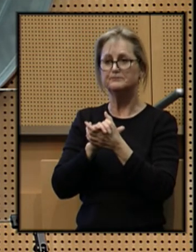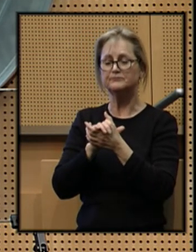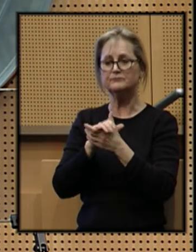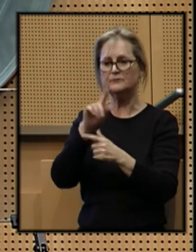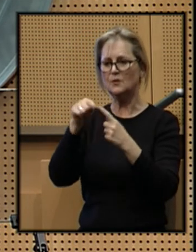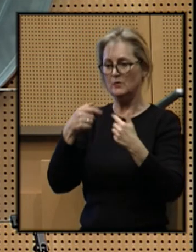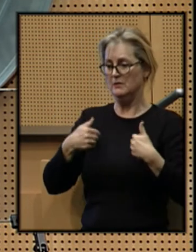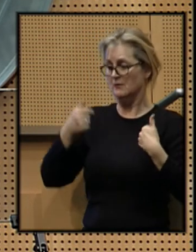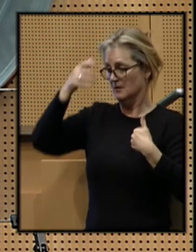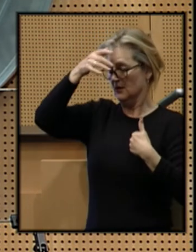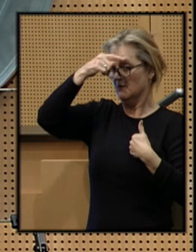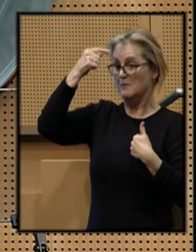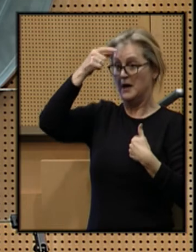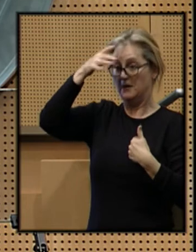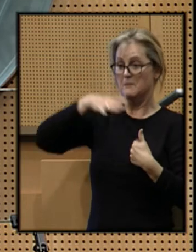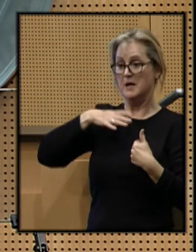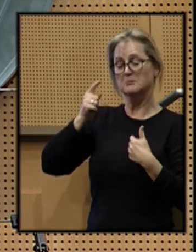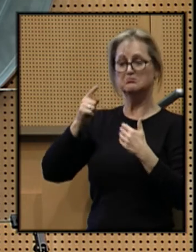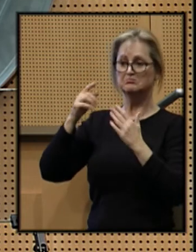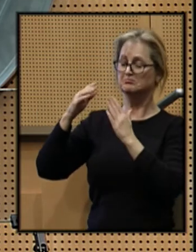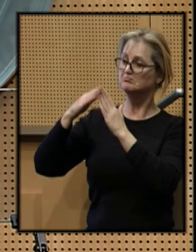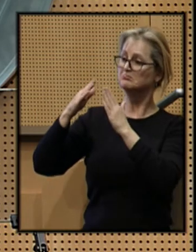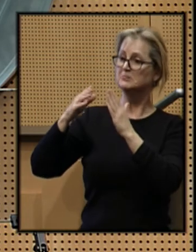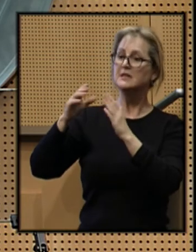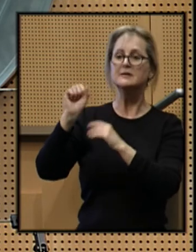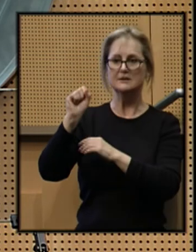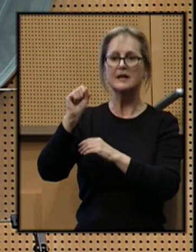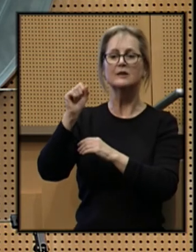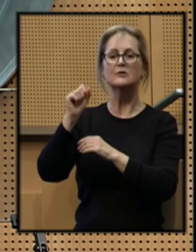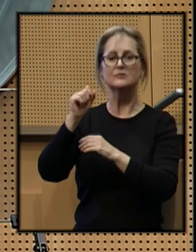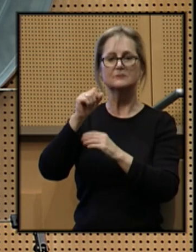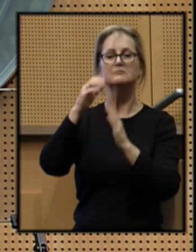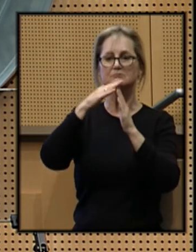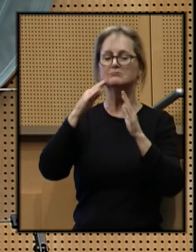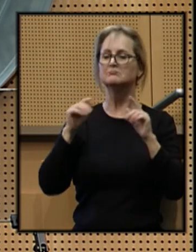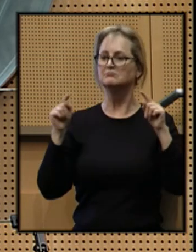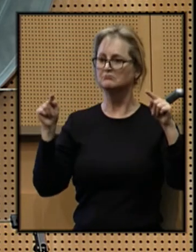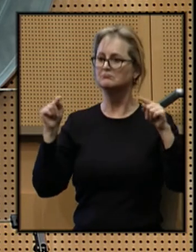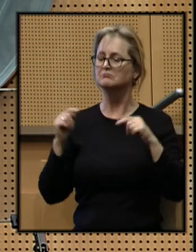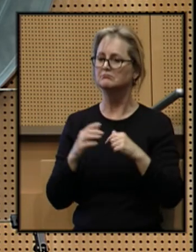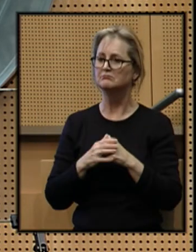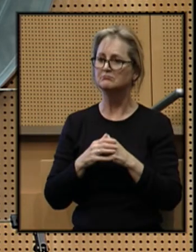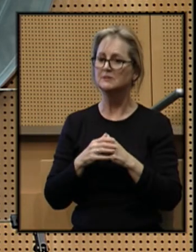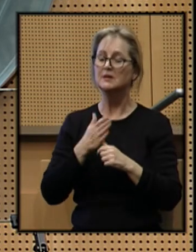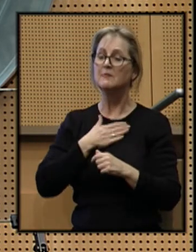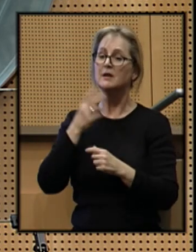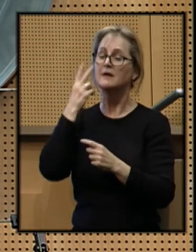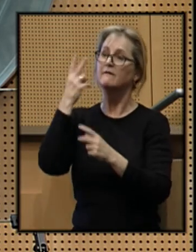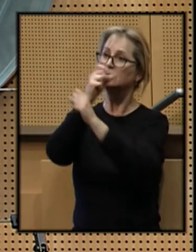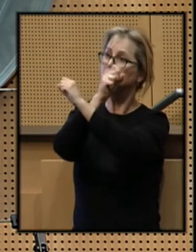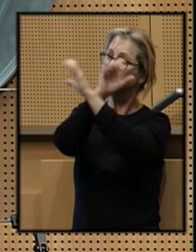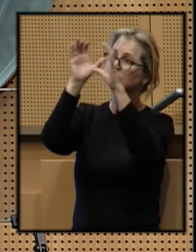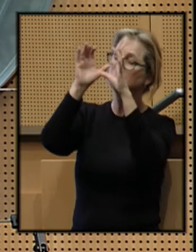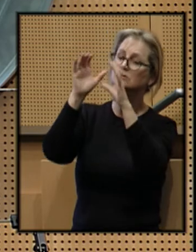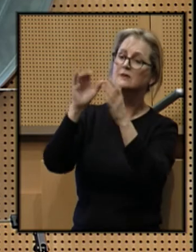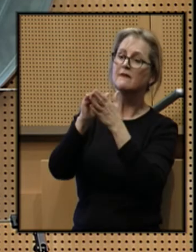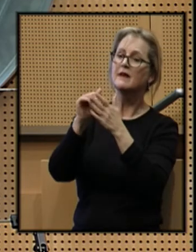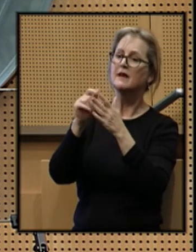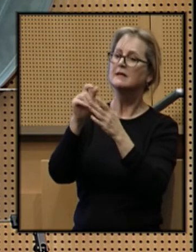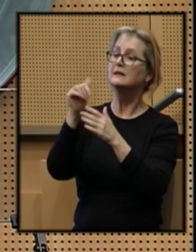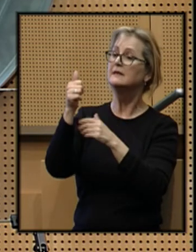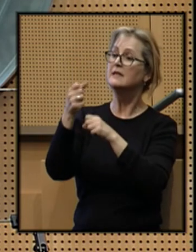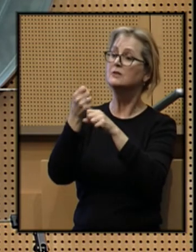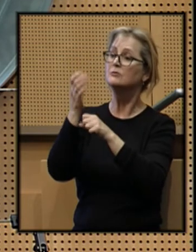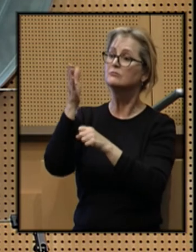when young black men are at their best, Seattle is at its best. My vision is that in 10